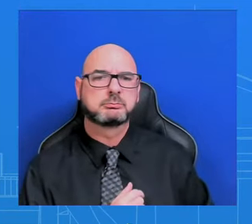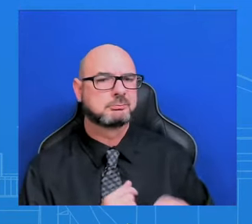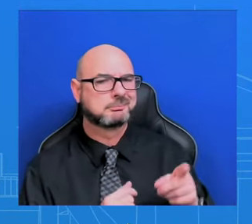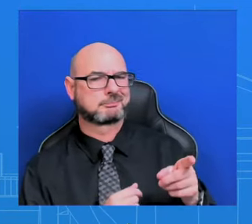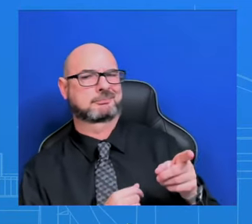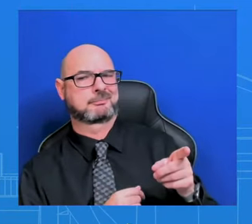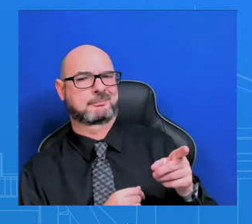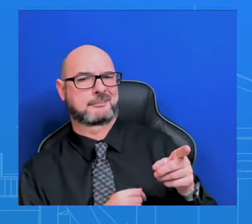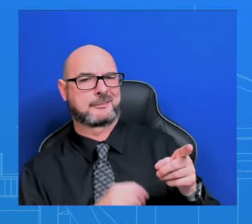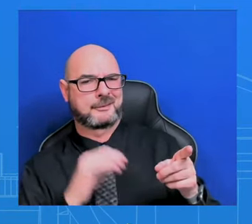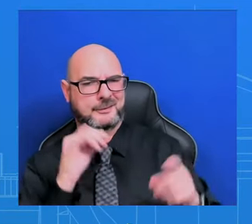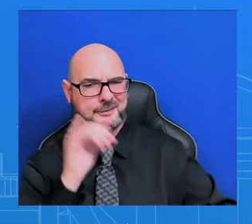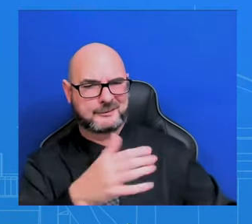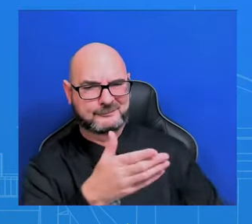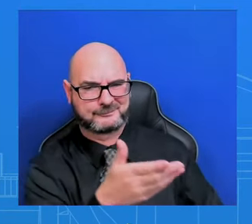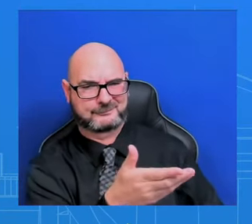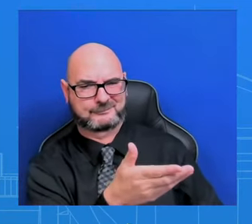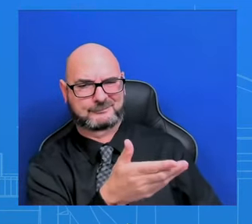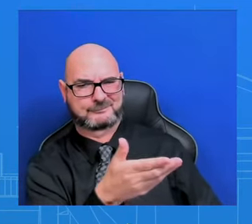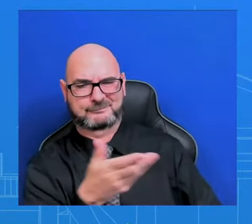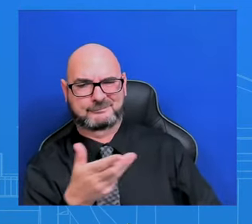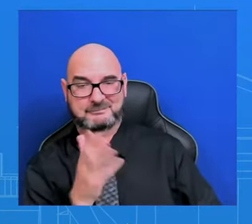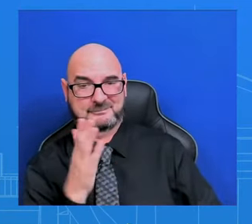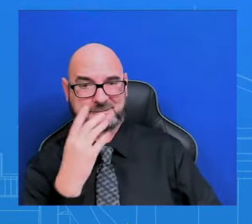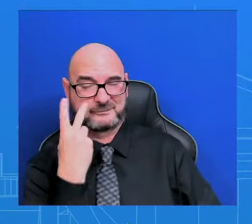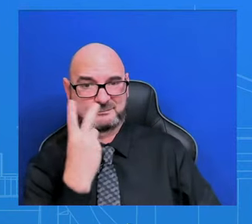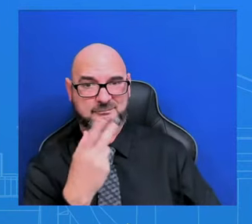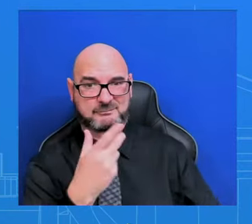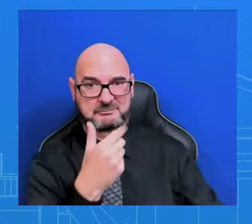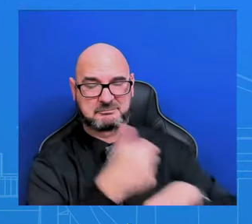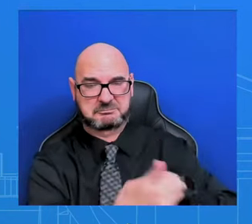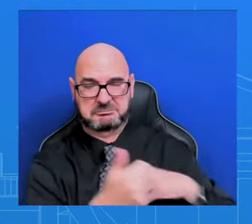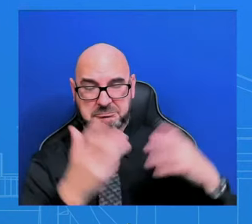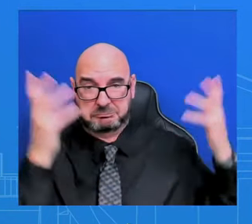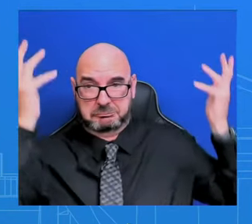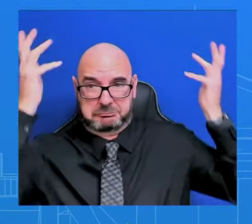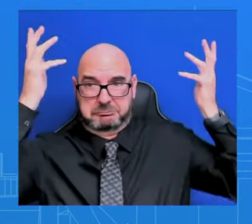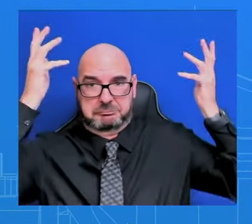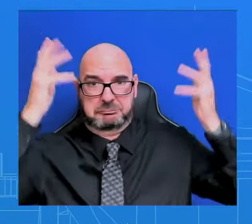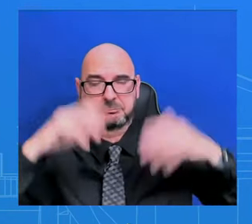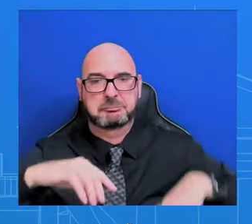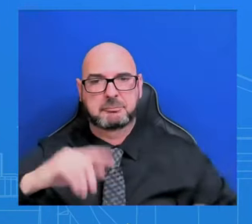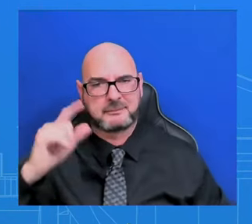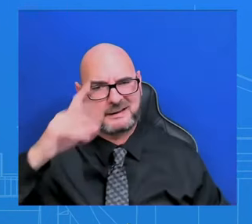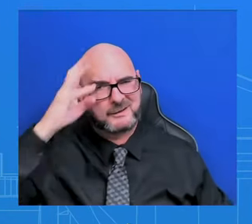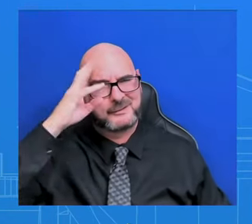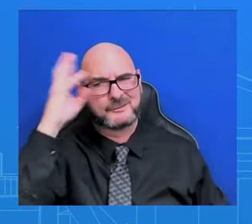a bit, well, not even a bit. It's just not factual. I'm just going to leave that there.